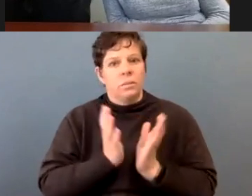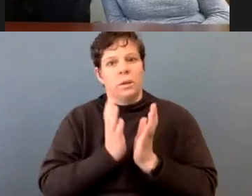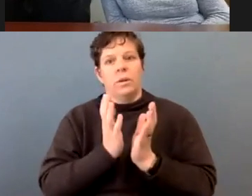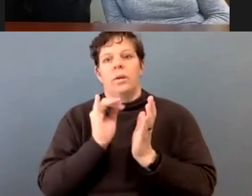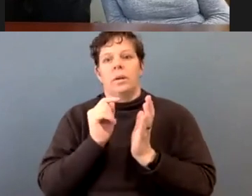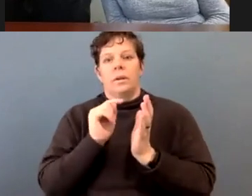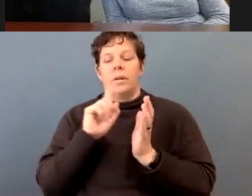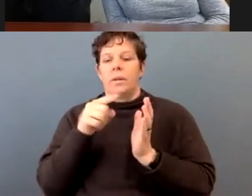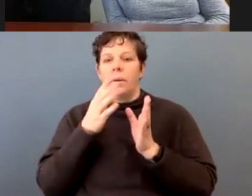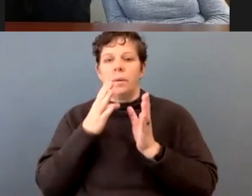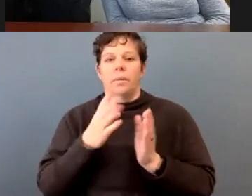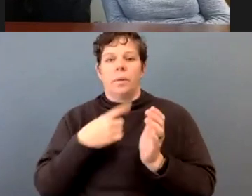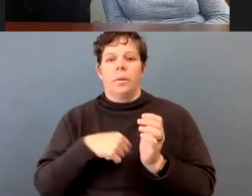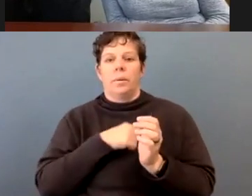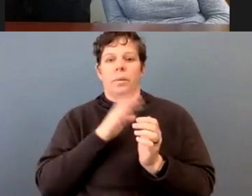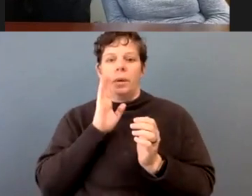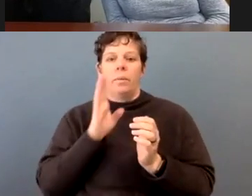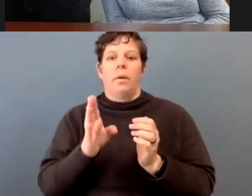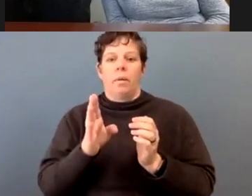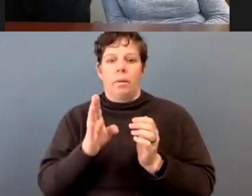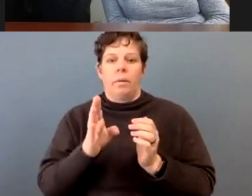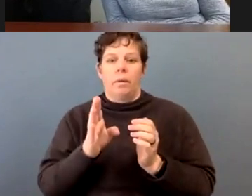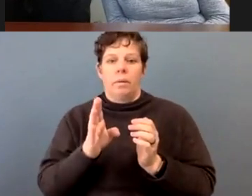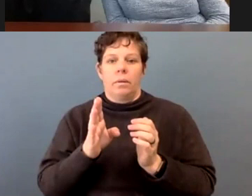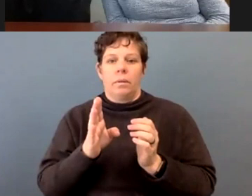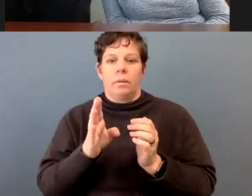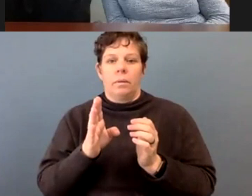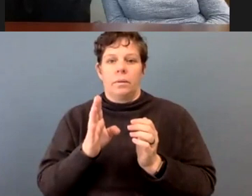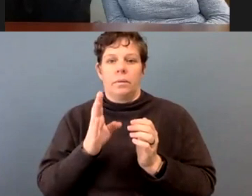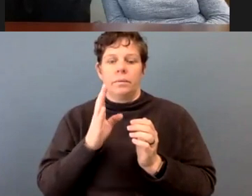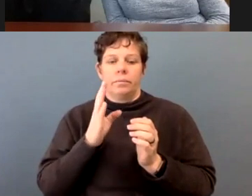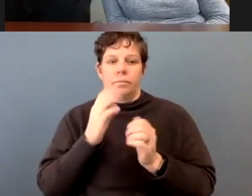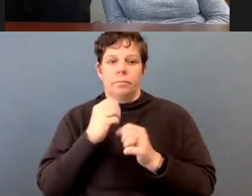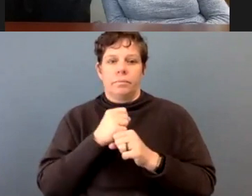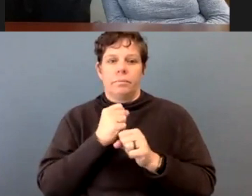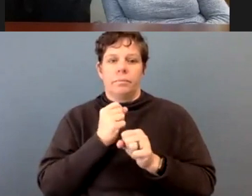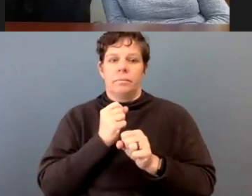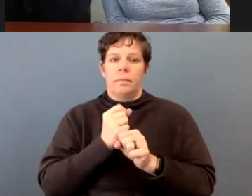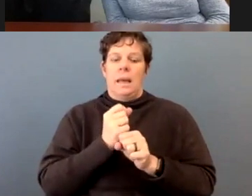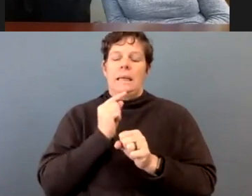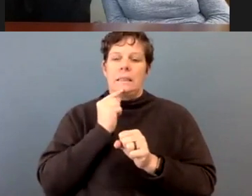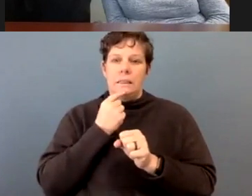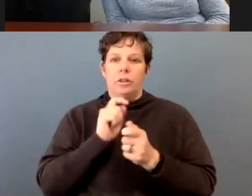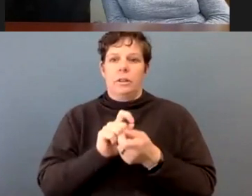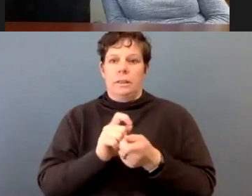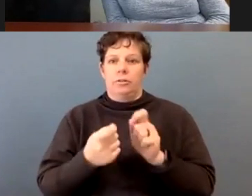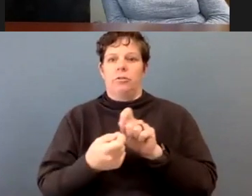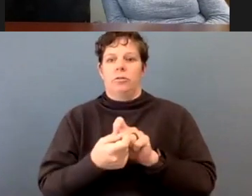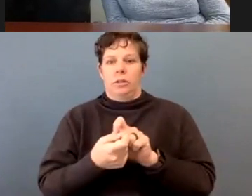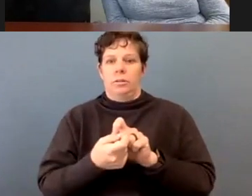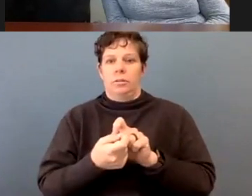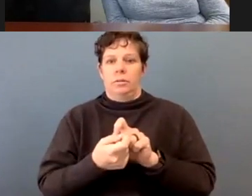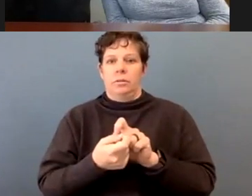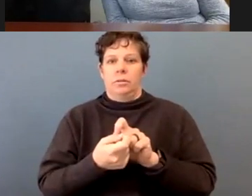only way that we are going to to make major changes on the way